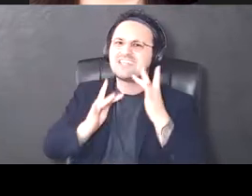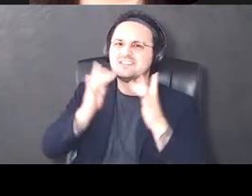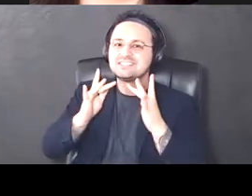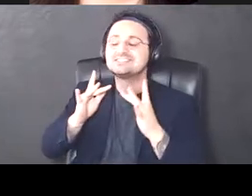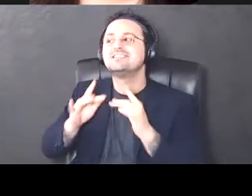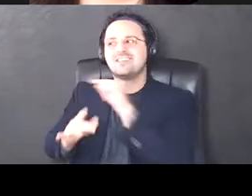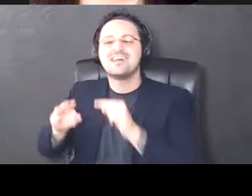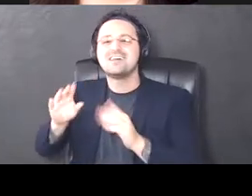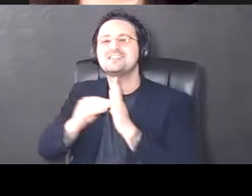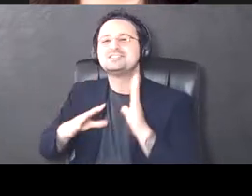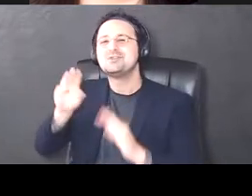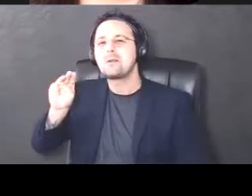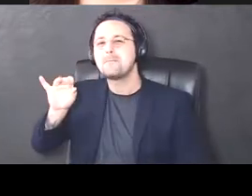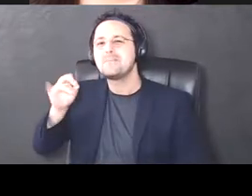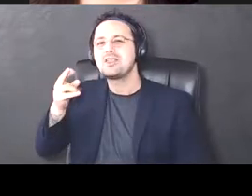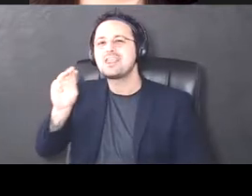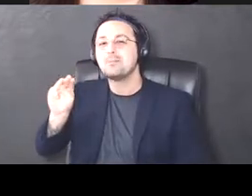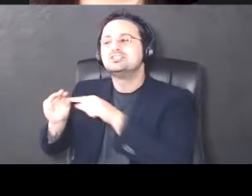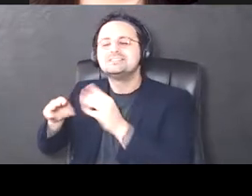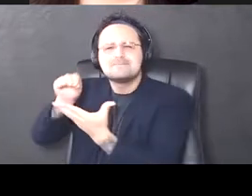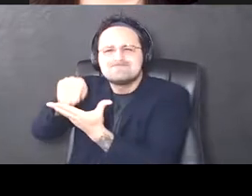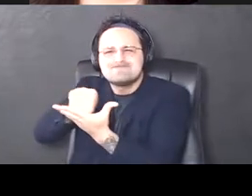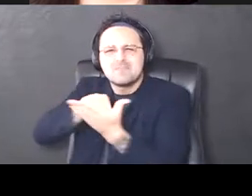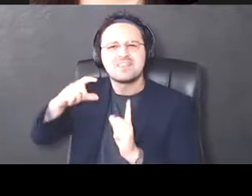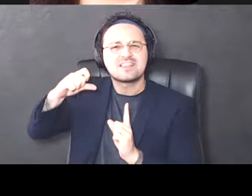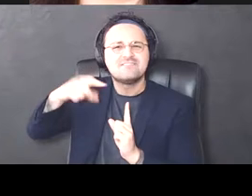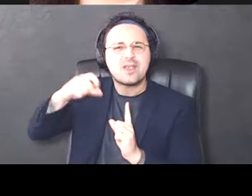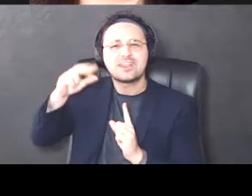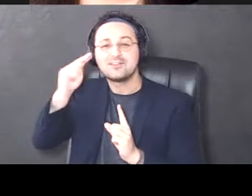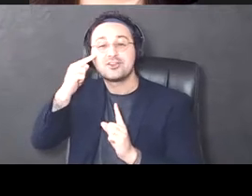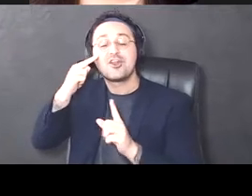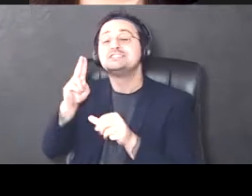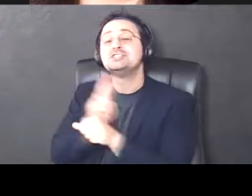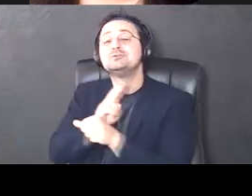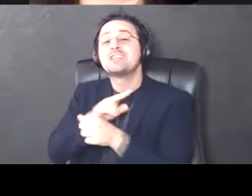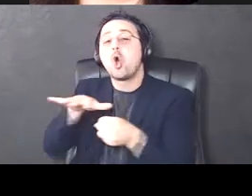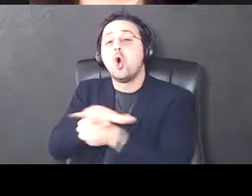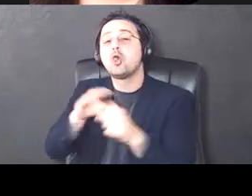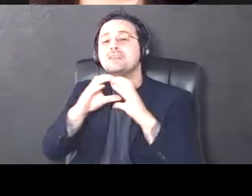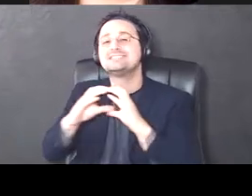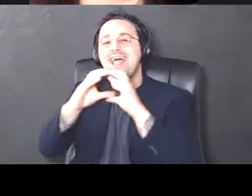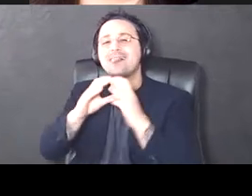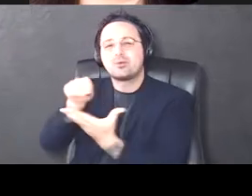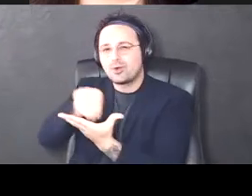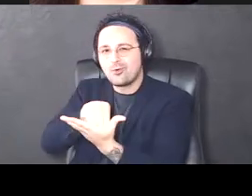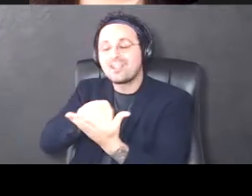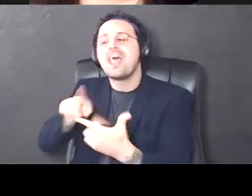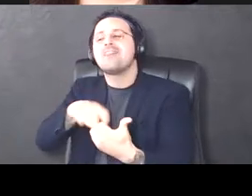been recording the firing of these neurons in the thalamus using whole cell recording. Um, and then she can, um,